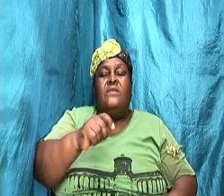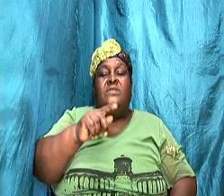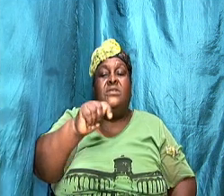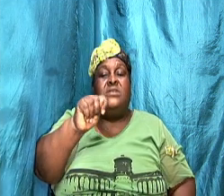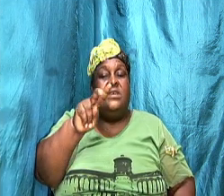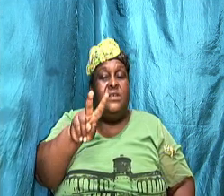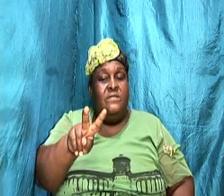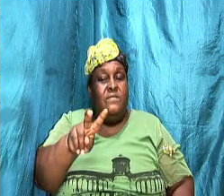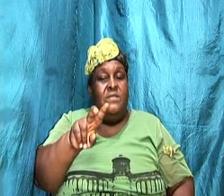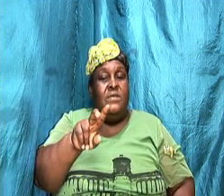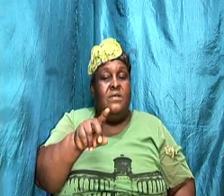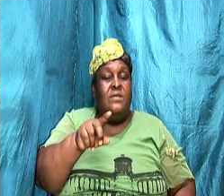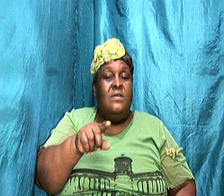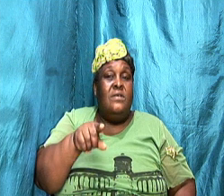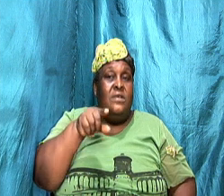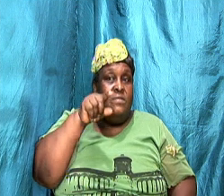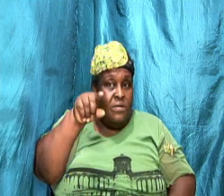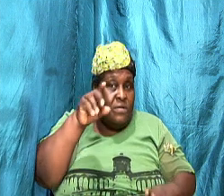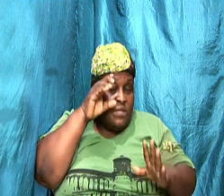at this picture.